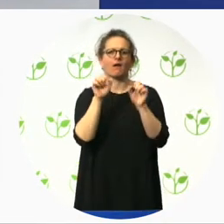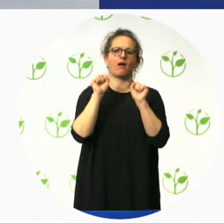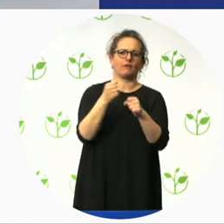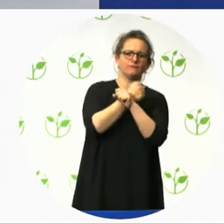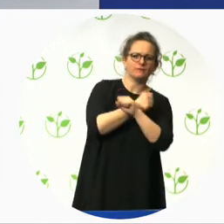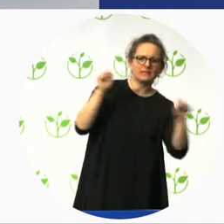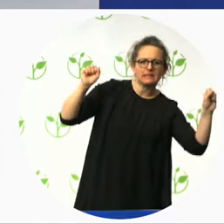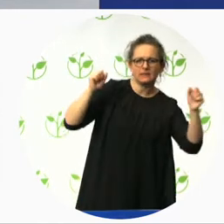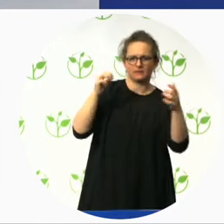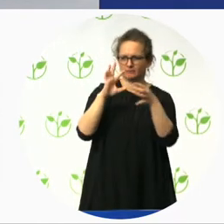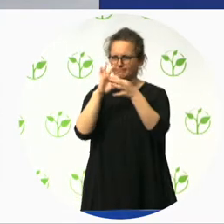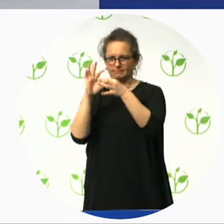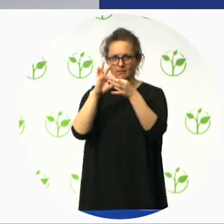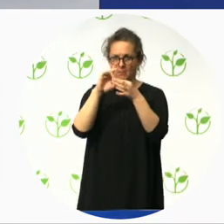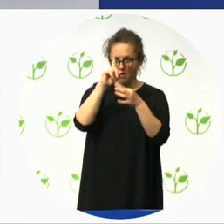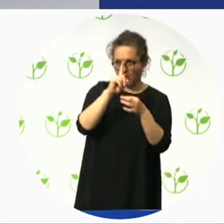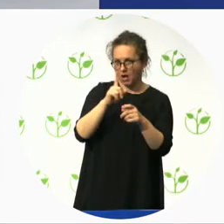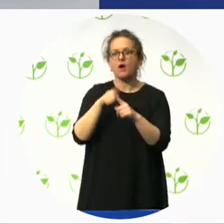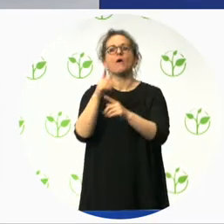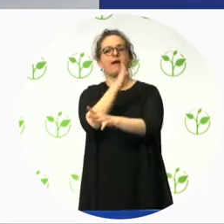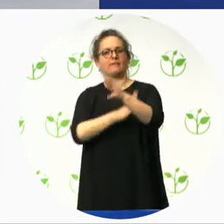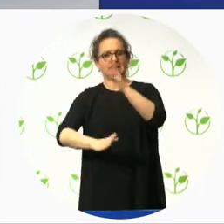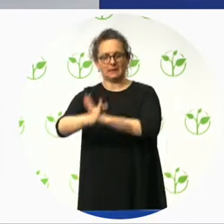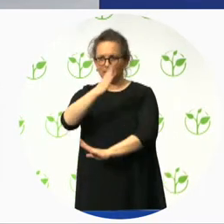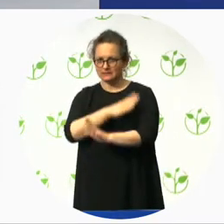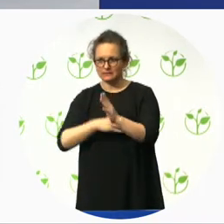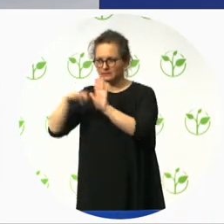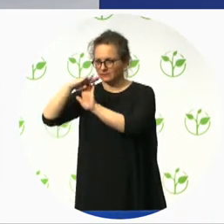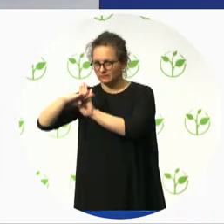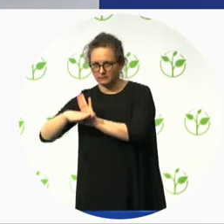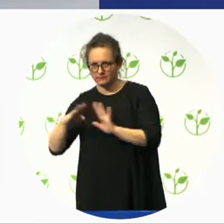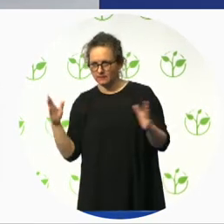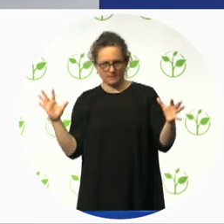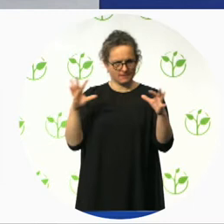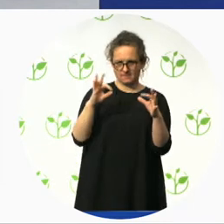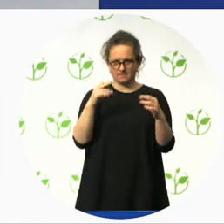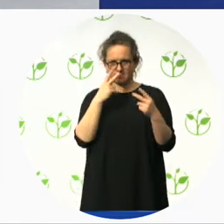their consultation phase and more details, I'm sure, be soon forthcoming.